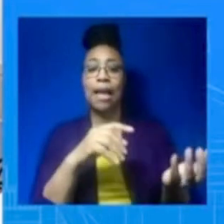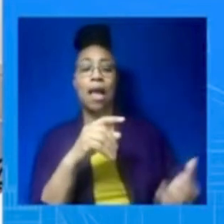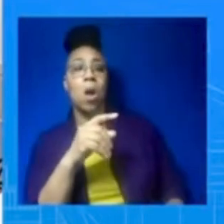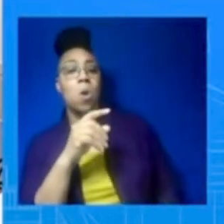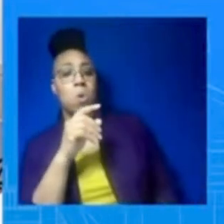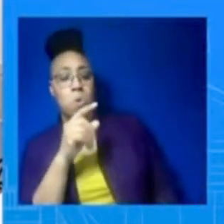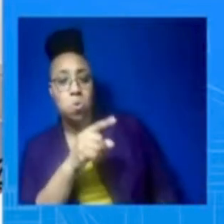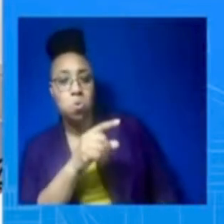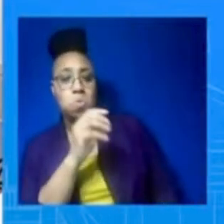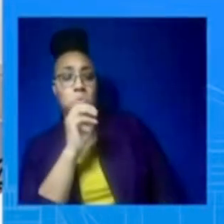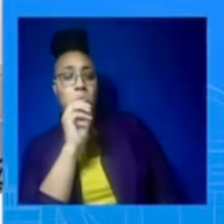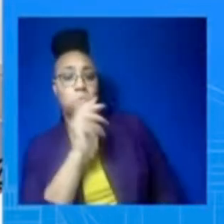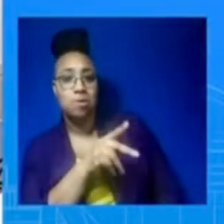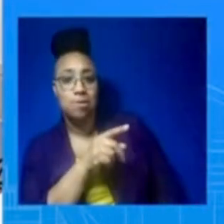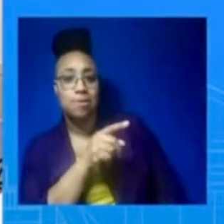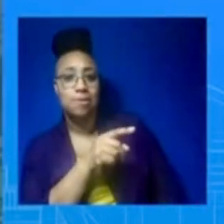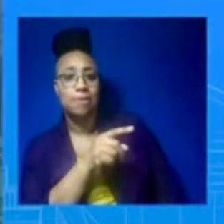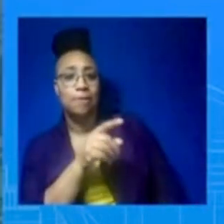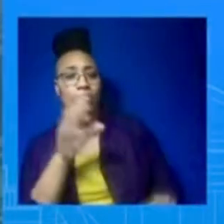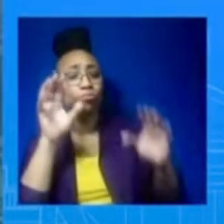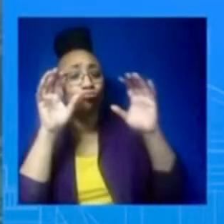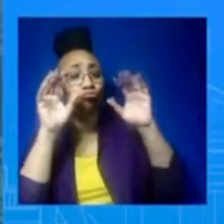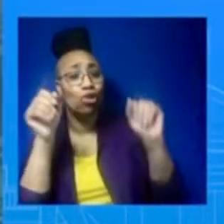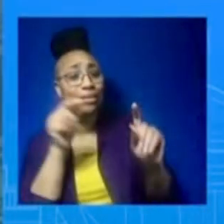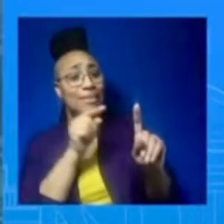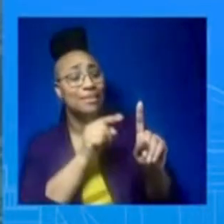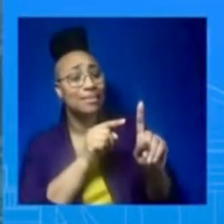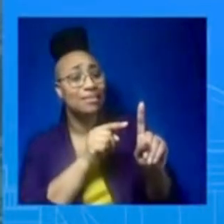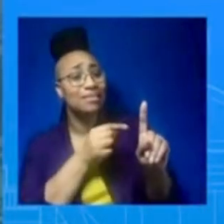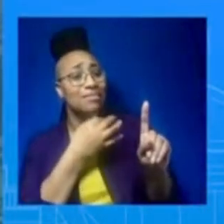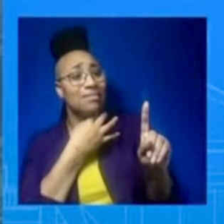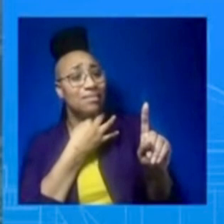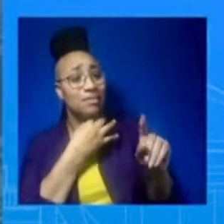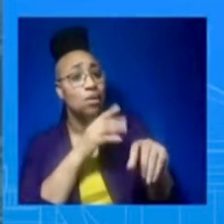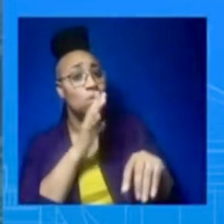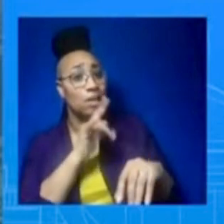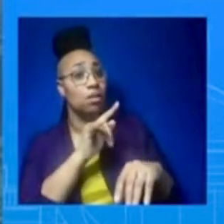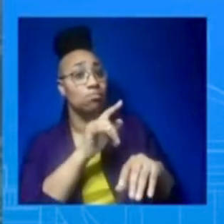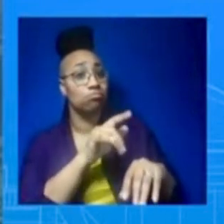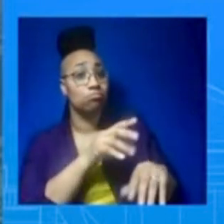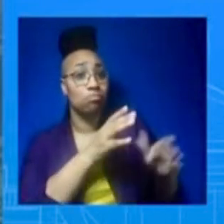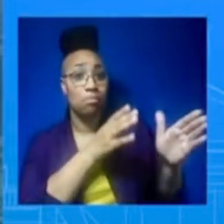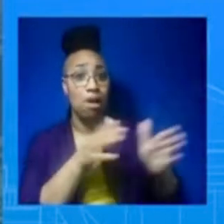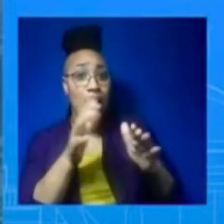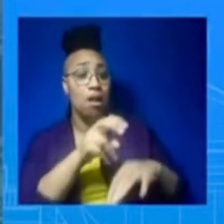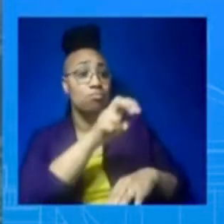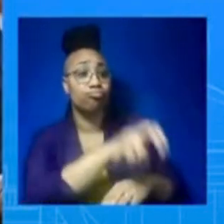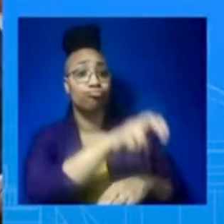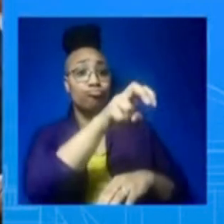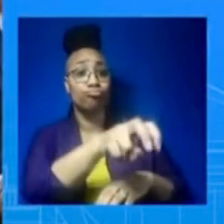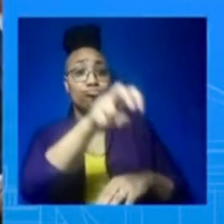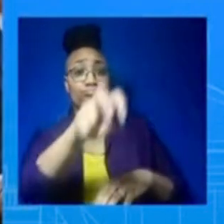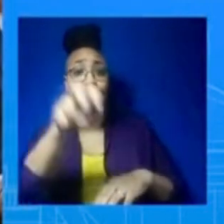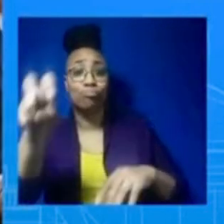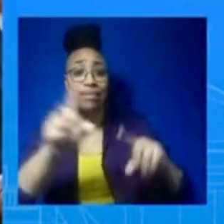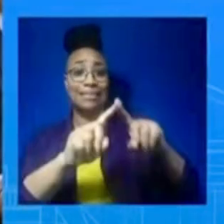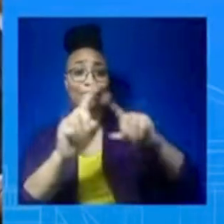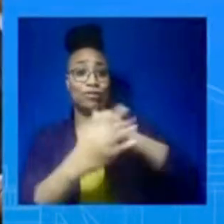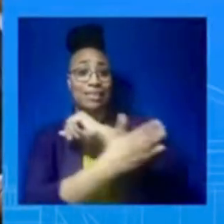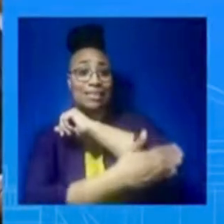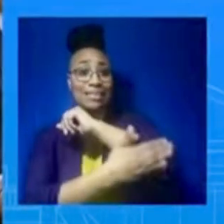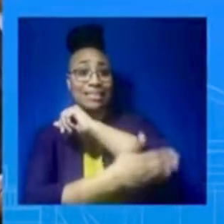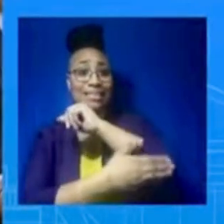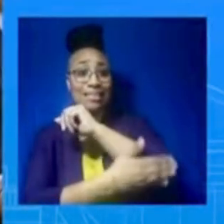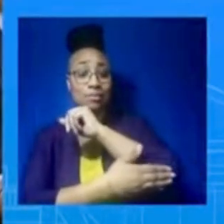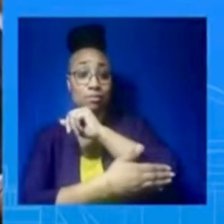other than Warsaw? Right now, the trip is going to be in Warsaw. Before the Chinese spy balloon incident led